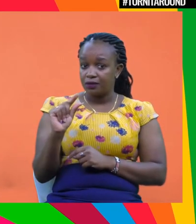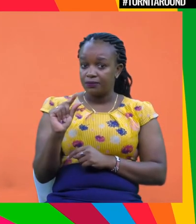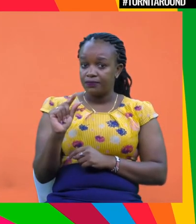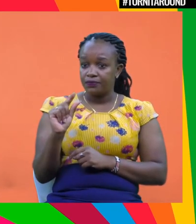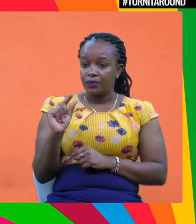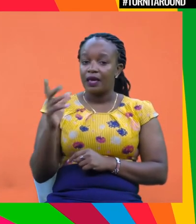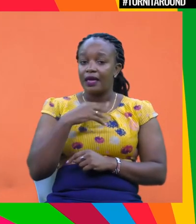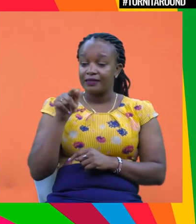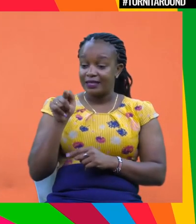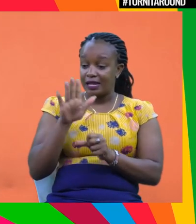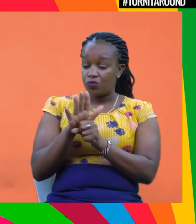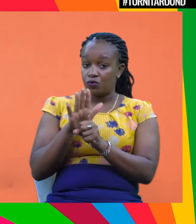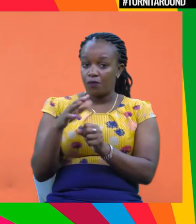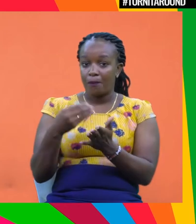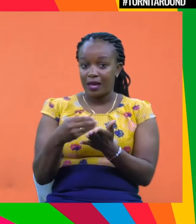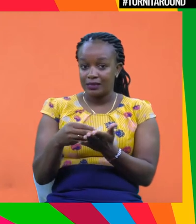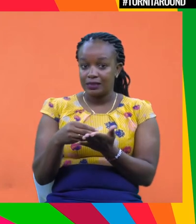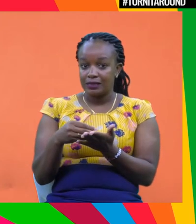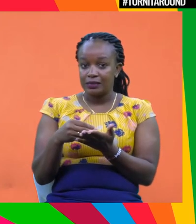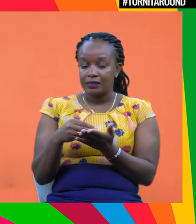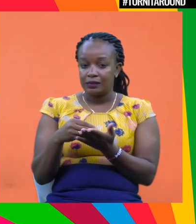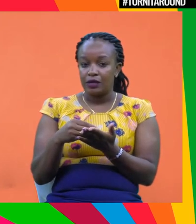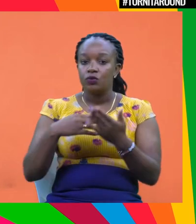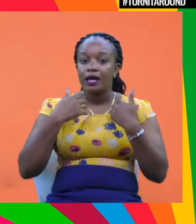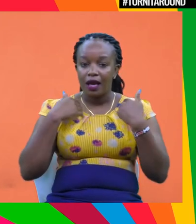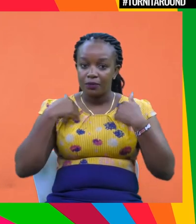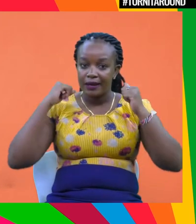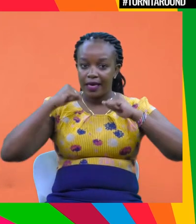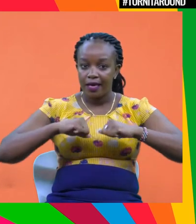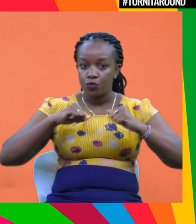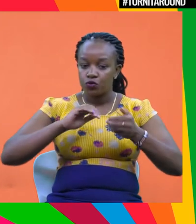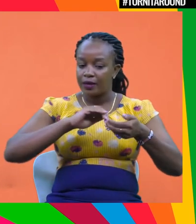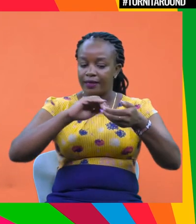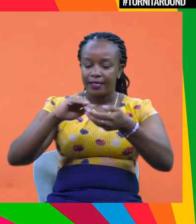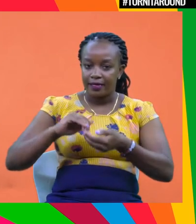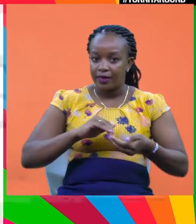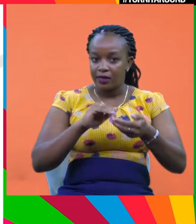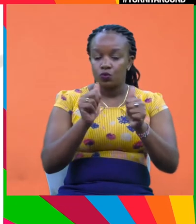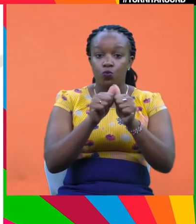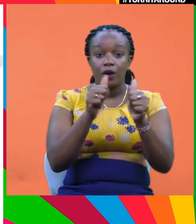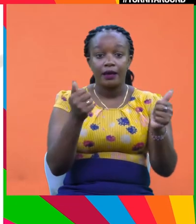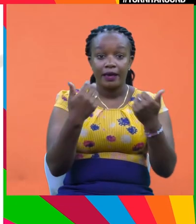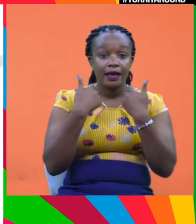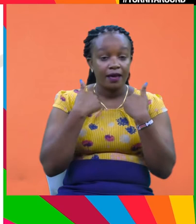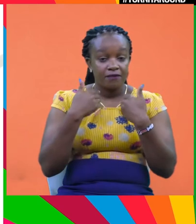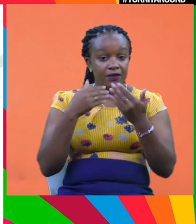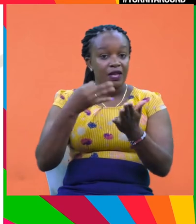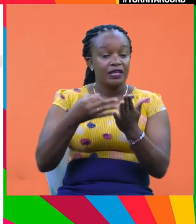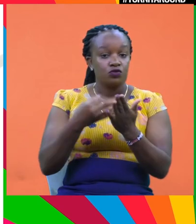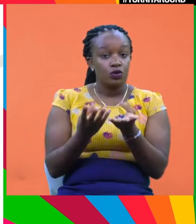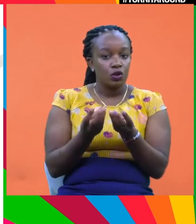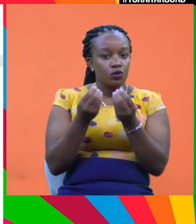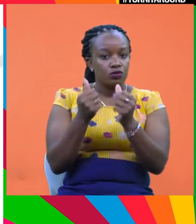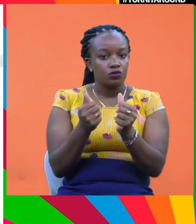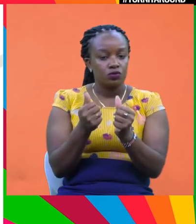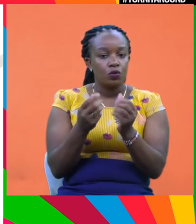That's a massive amount of money. And so without being able to engage finance and to have innovative financial solutions